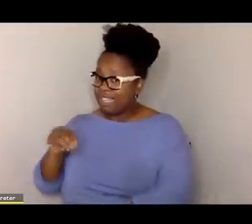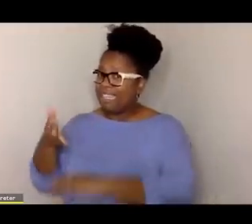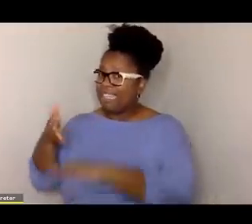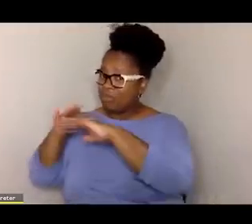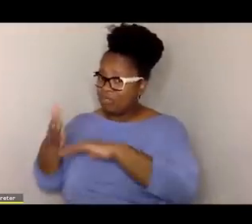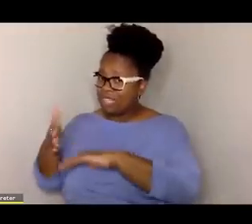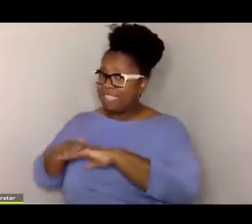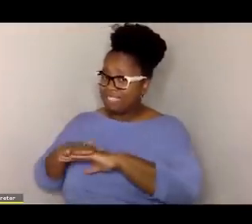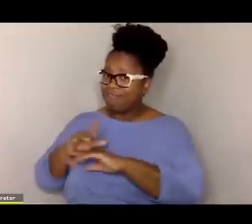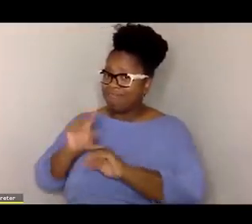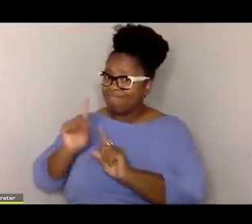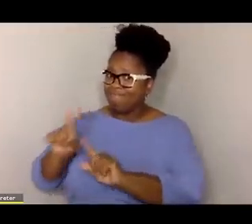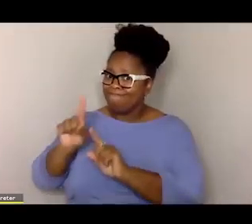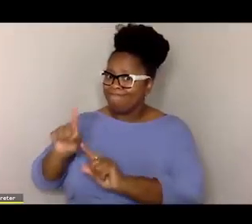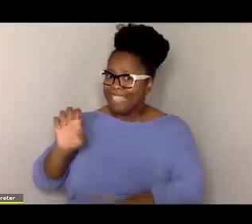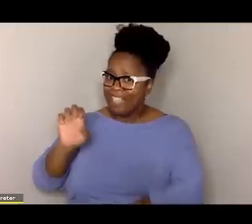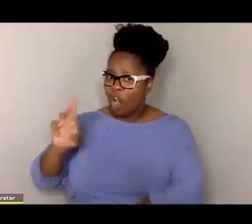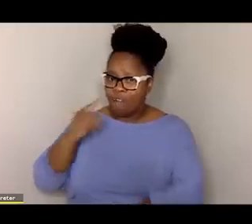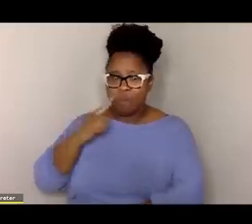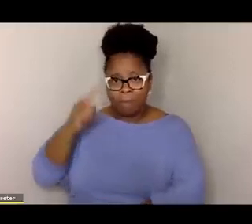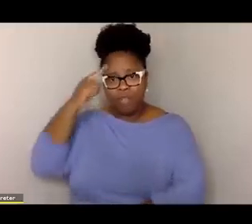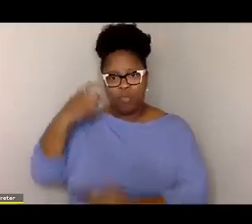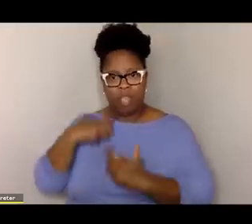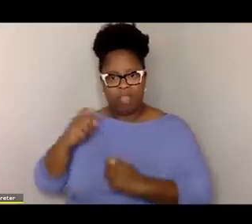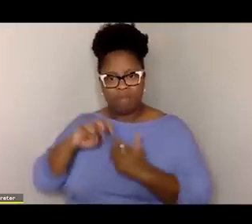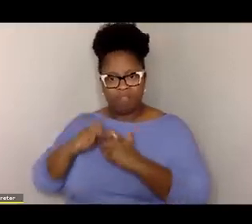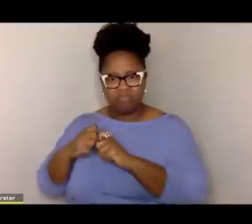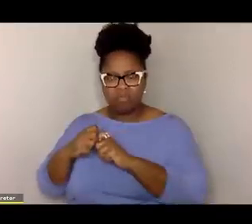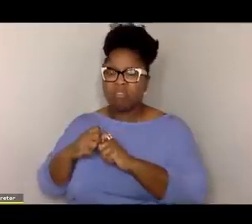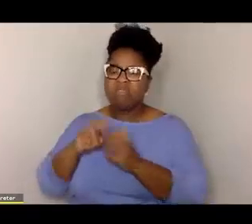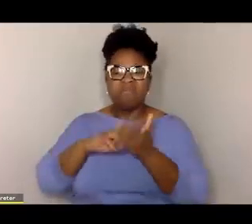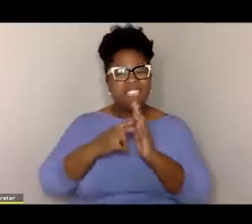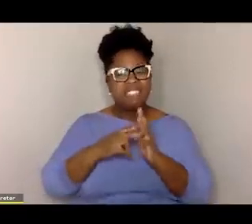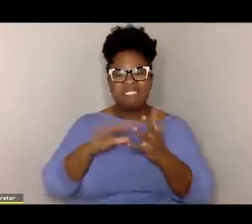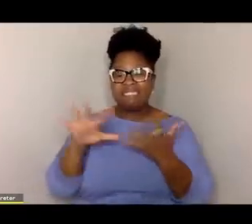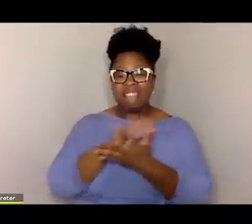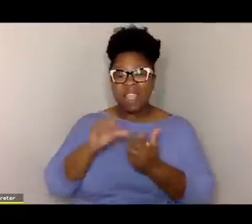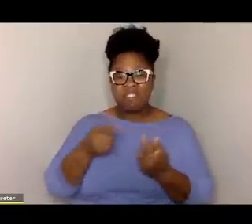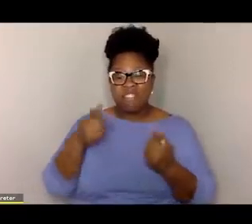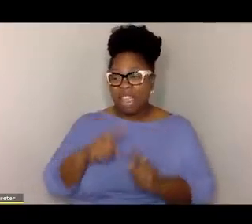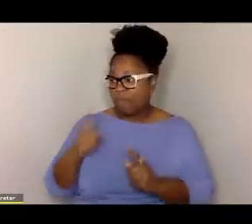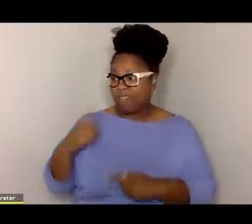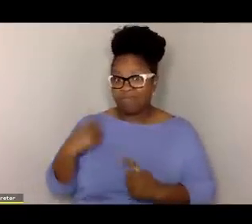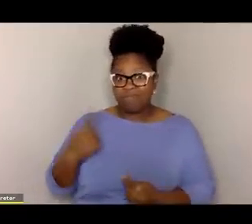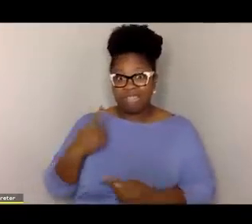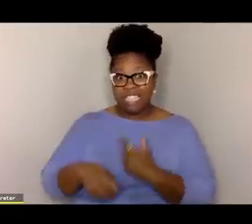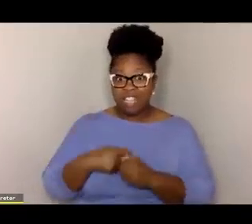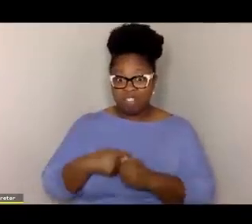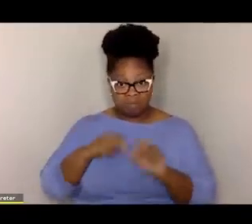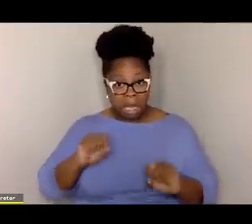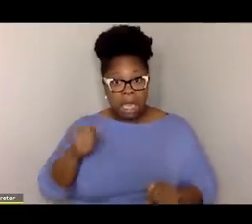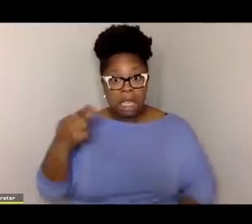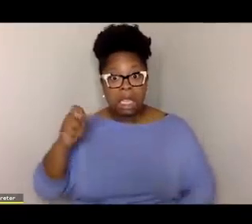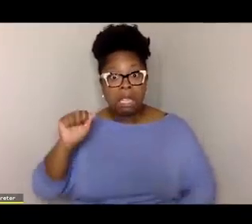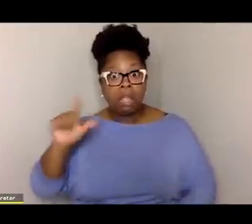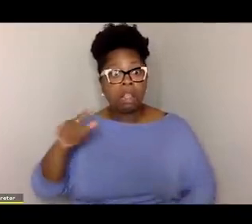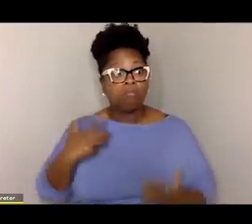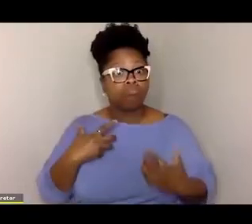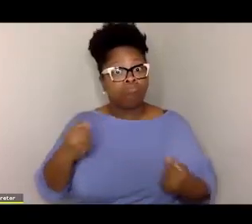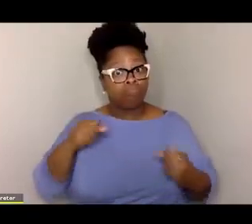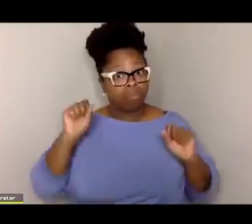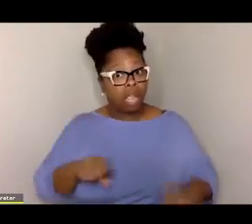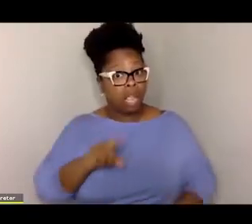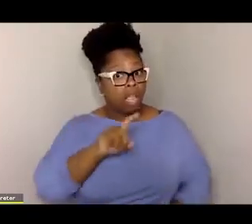12 to 17. So is it possible to heal from the damage that's been done this past year?